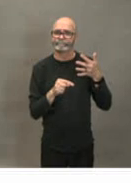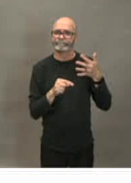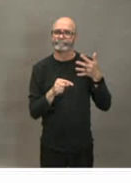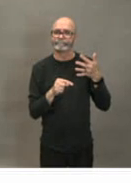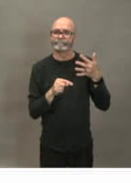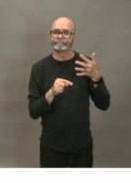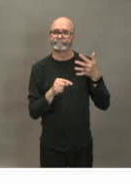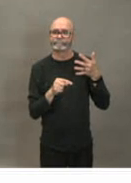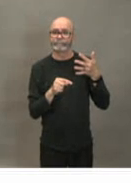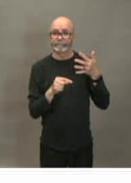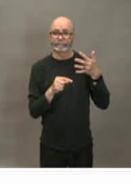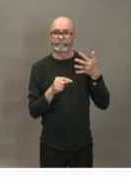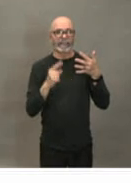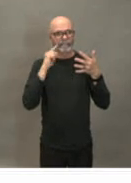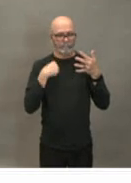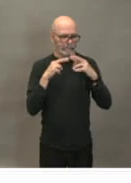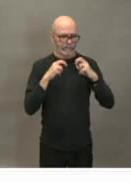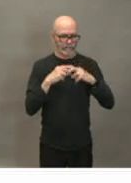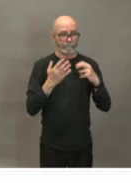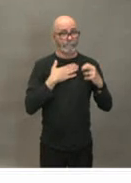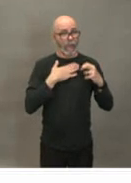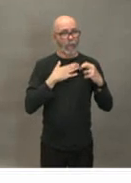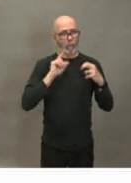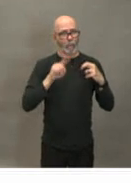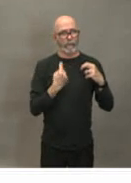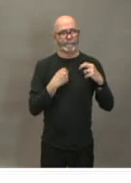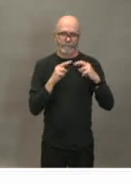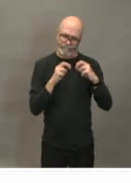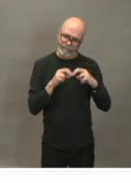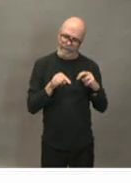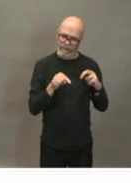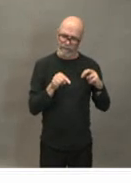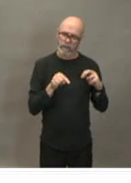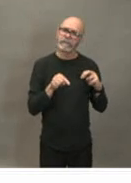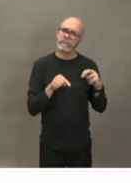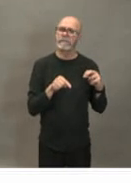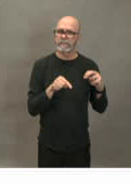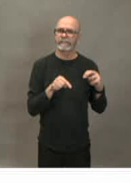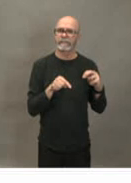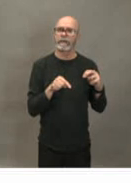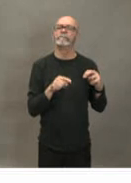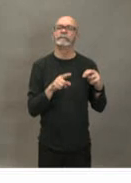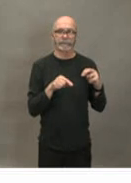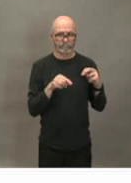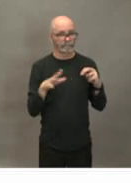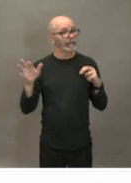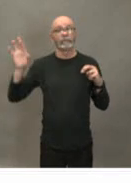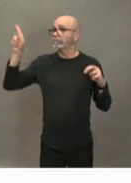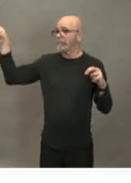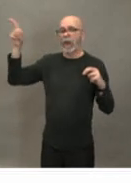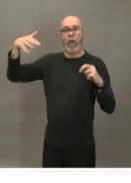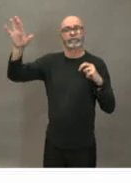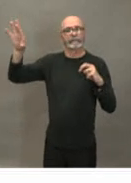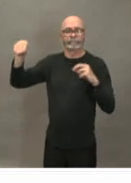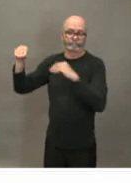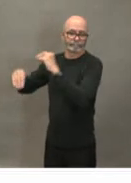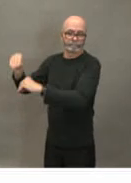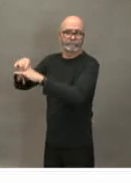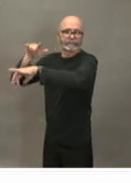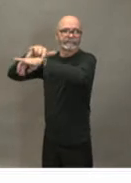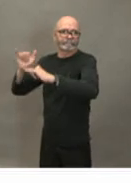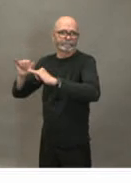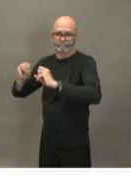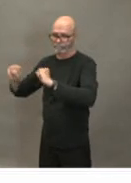but during that stage of time we're all there's also uh uh somebody packaging up and sending to the national microbiology lab so once it